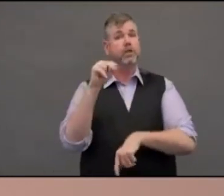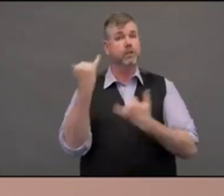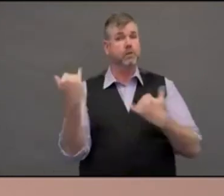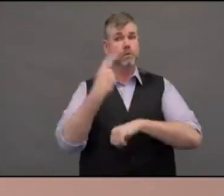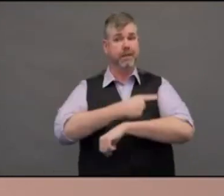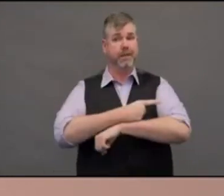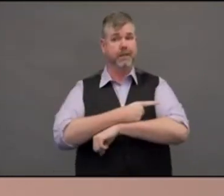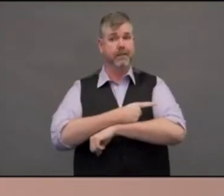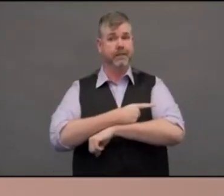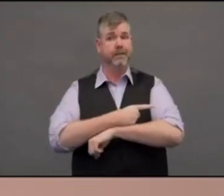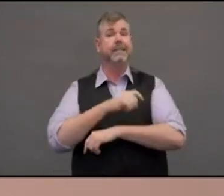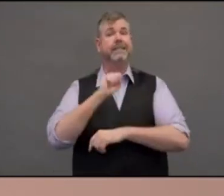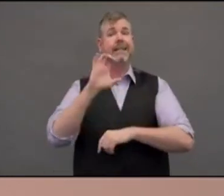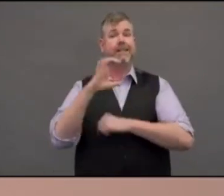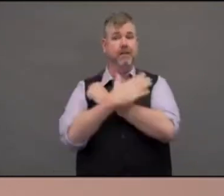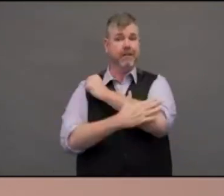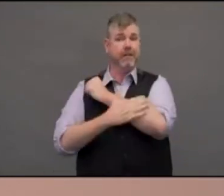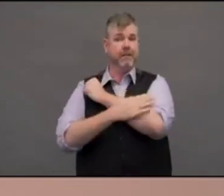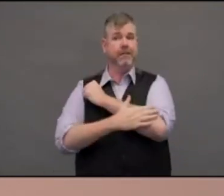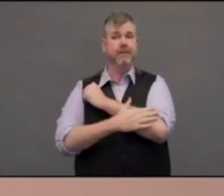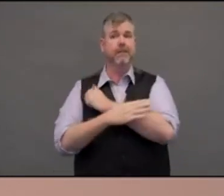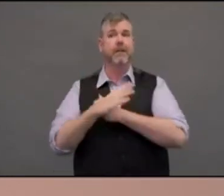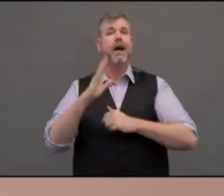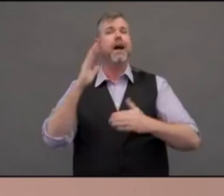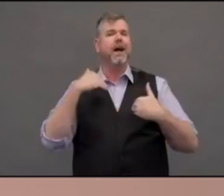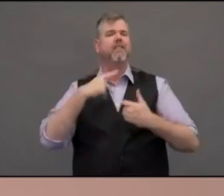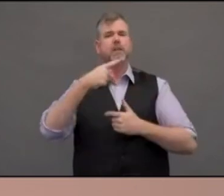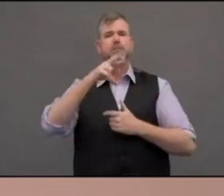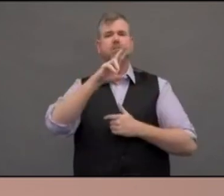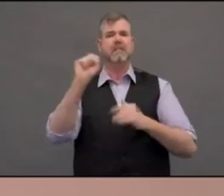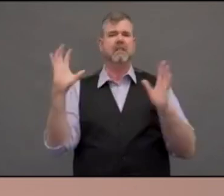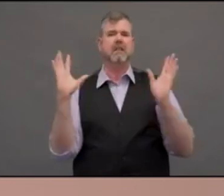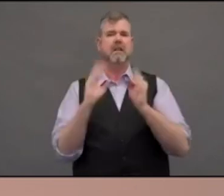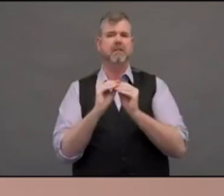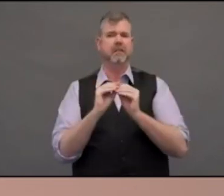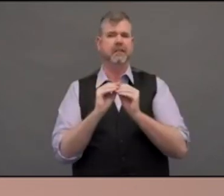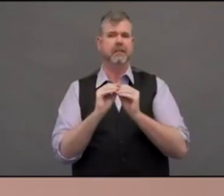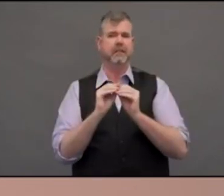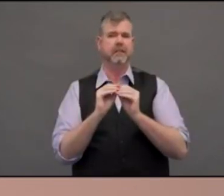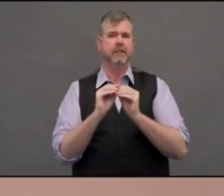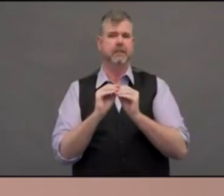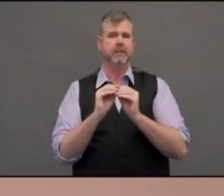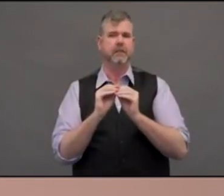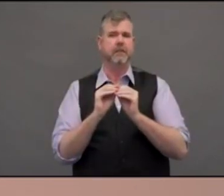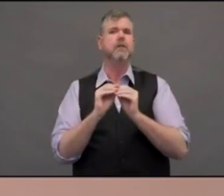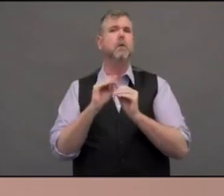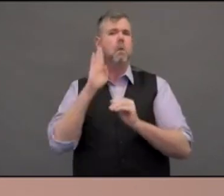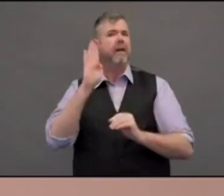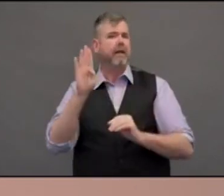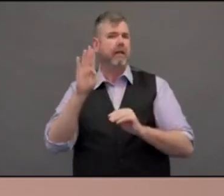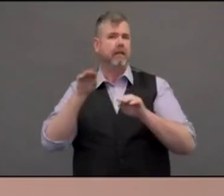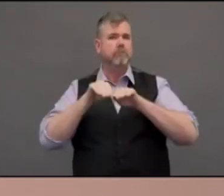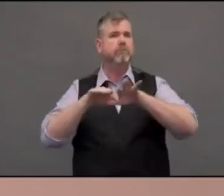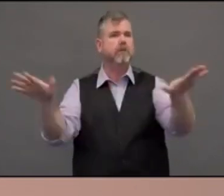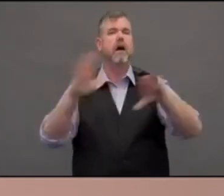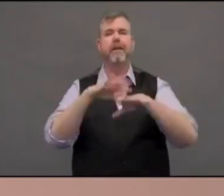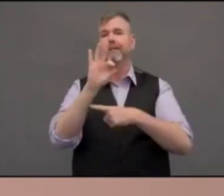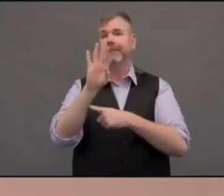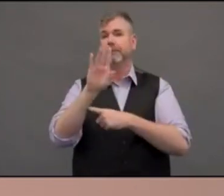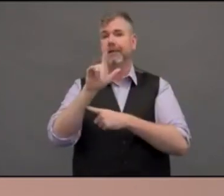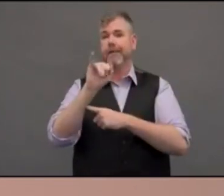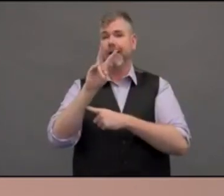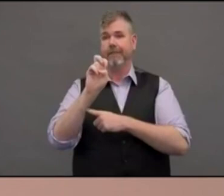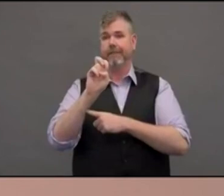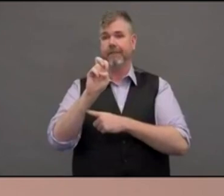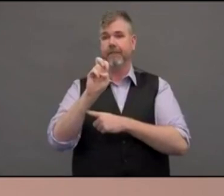will be hosting a press conference, and that will be broadcast on Facebook Live. So please tune in for that for some important announcements. I'm Michael Elliott with the Valley Medical Center